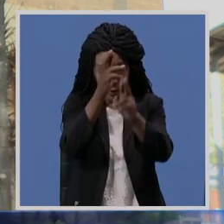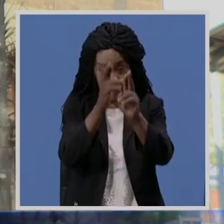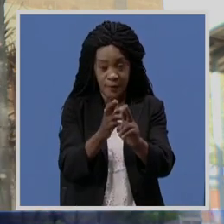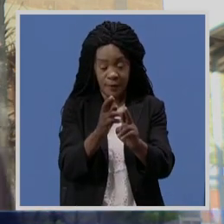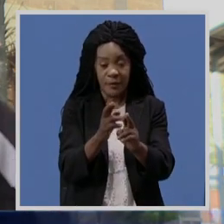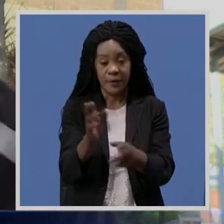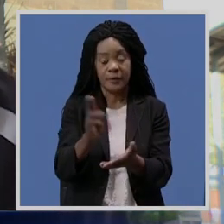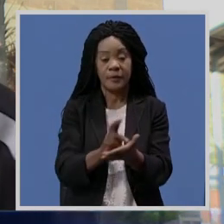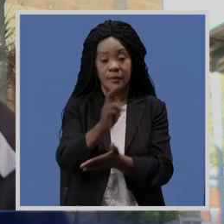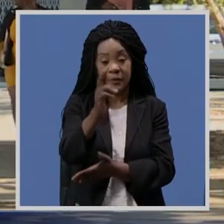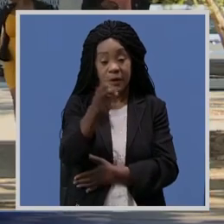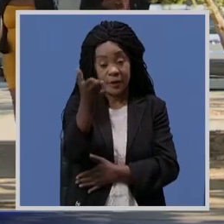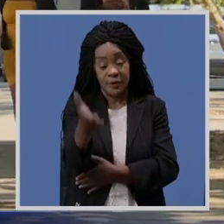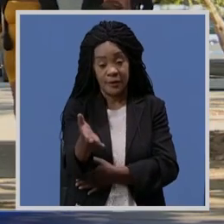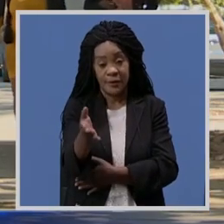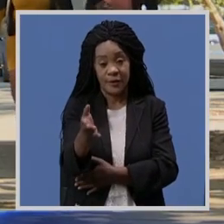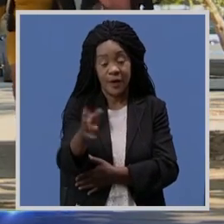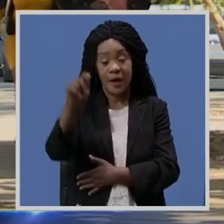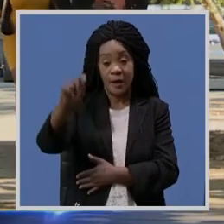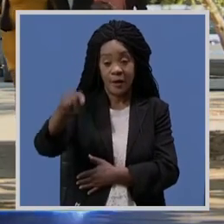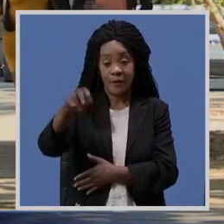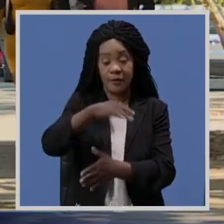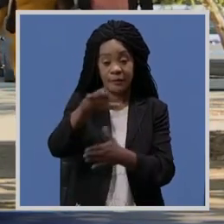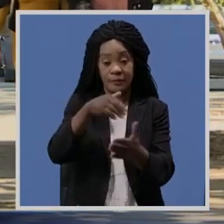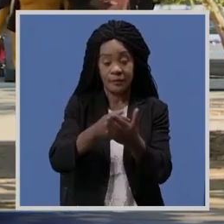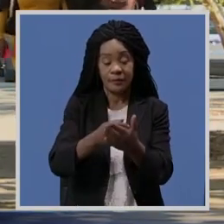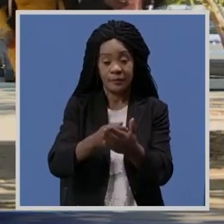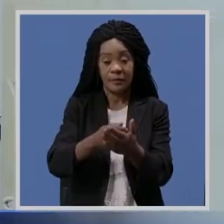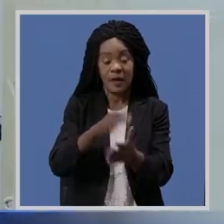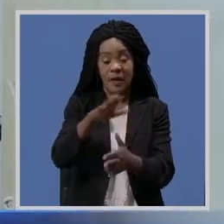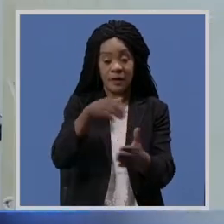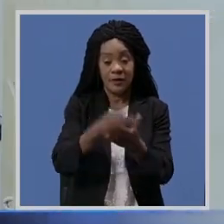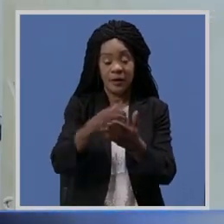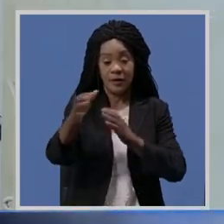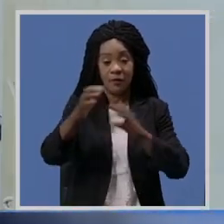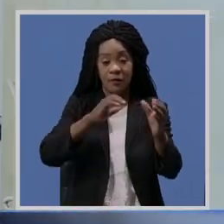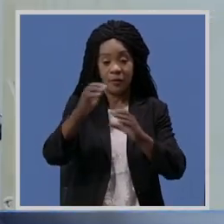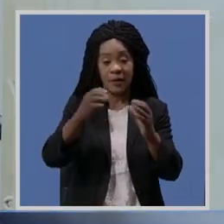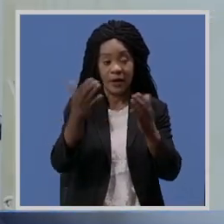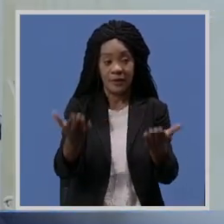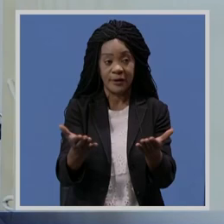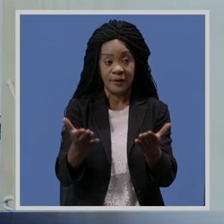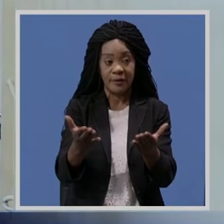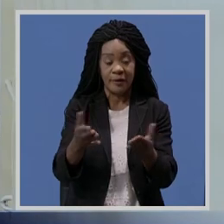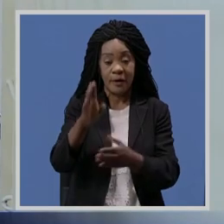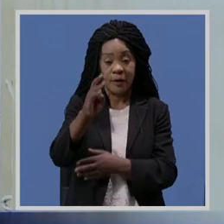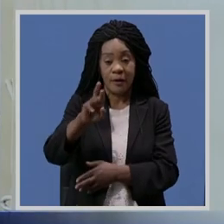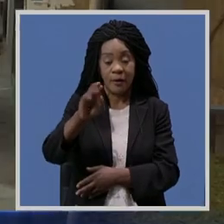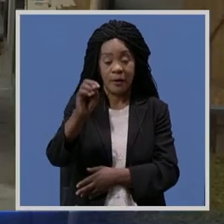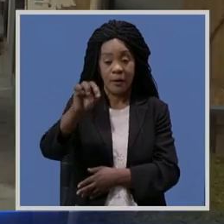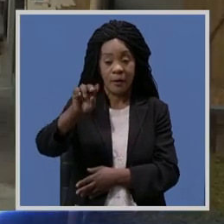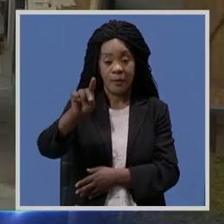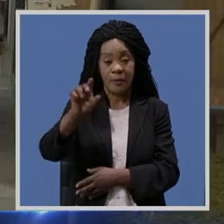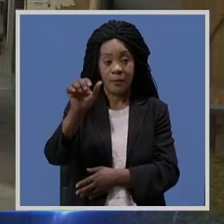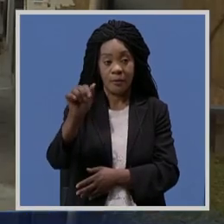used as a quarantine center. University head of communications and marketing, Brenda Wugowa, said fourth year students